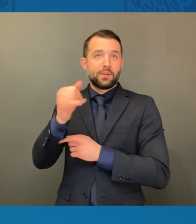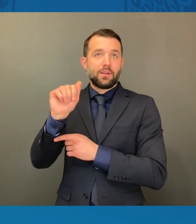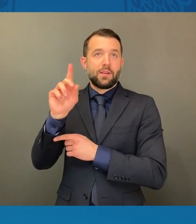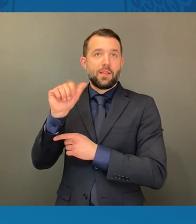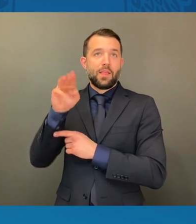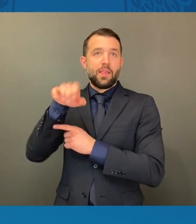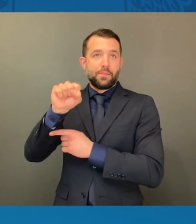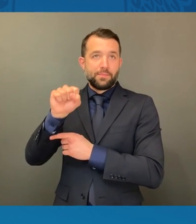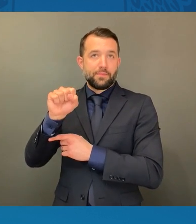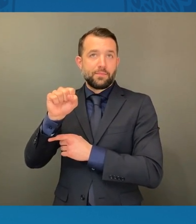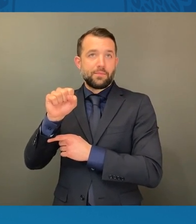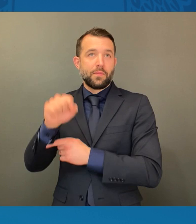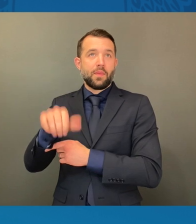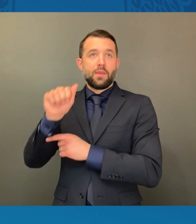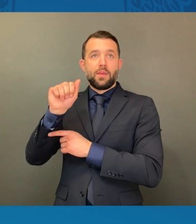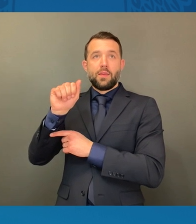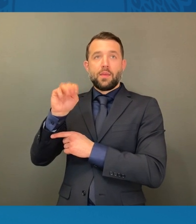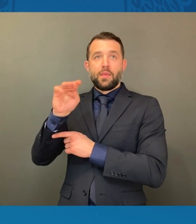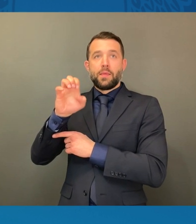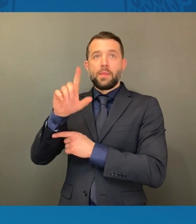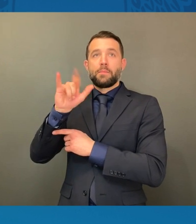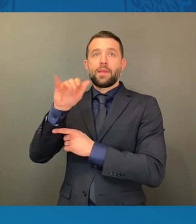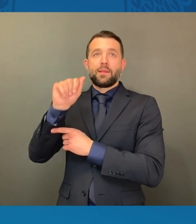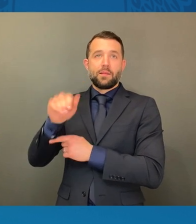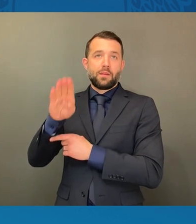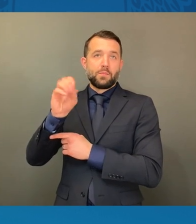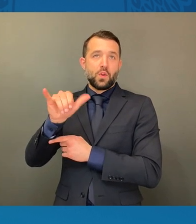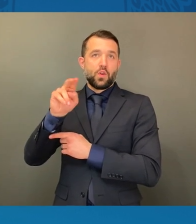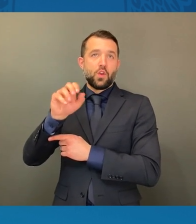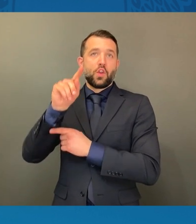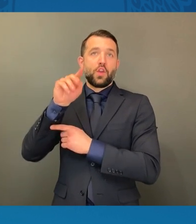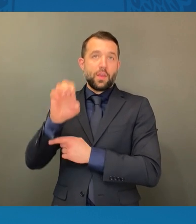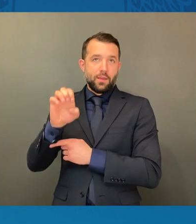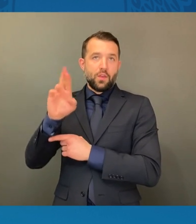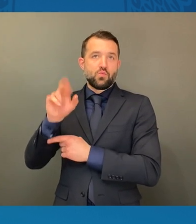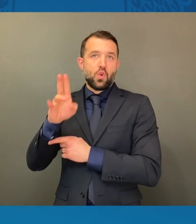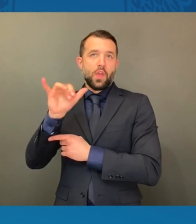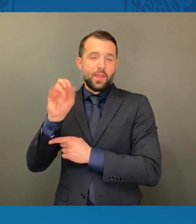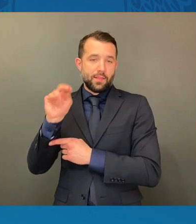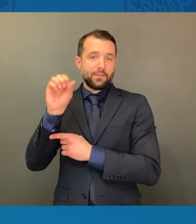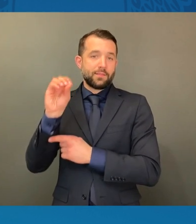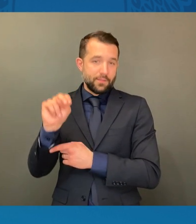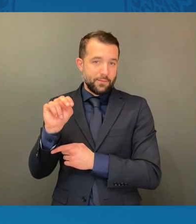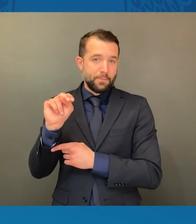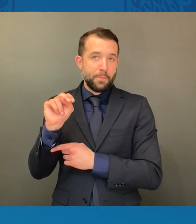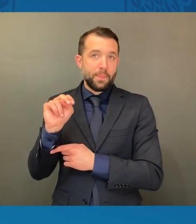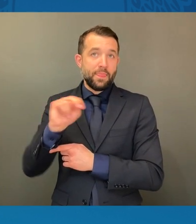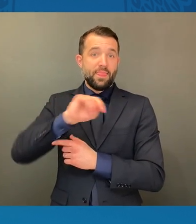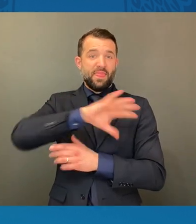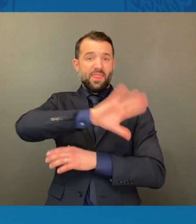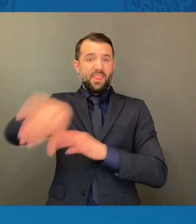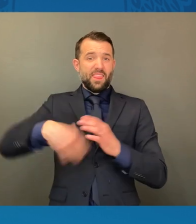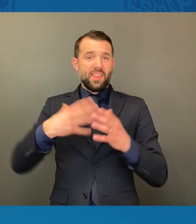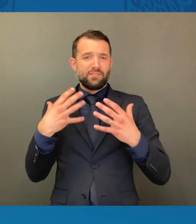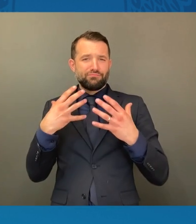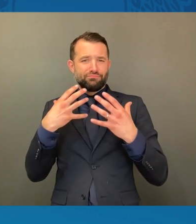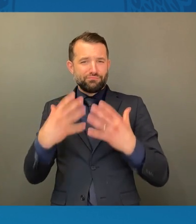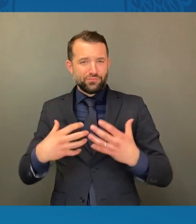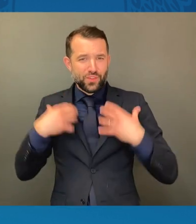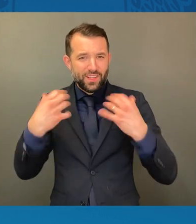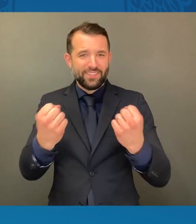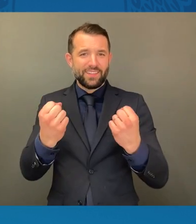and all of those courageous foot soldiers for freedom,